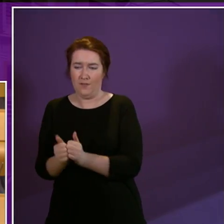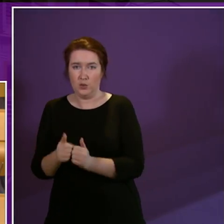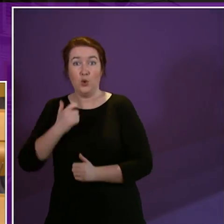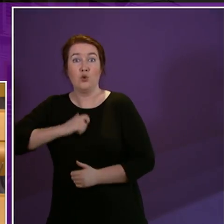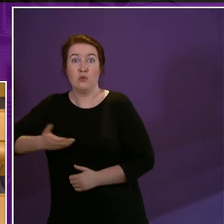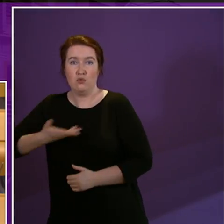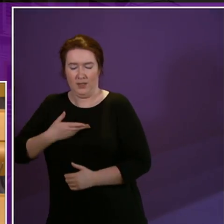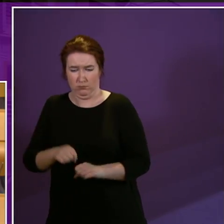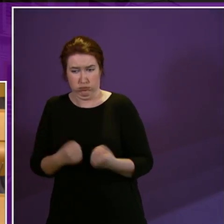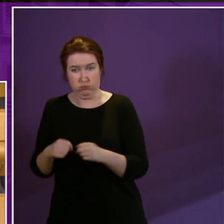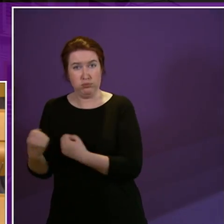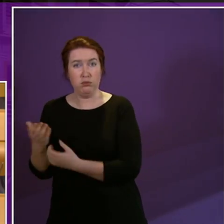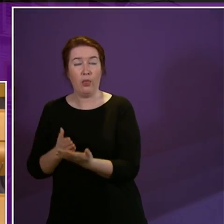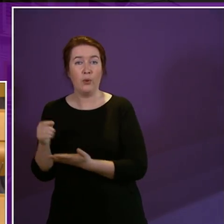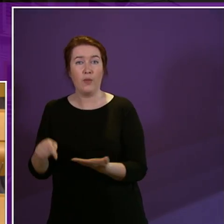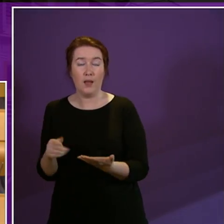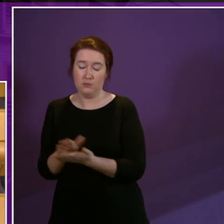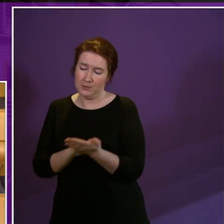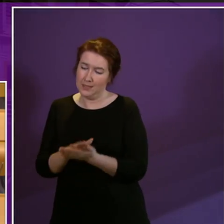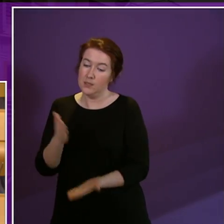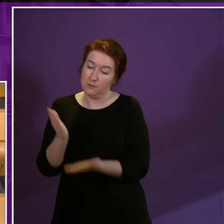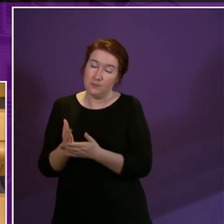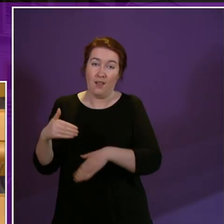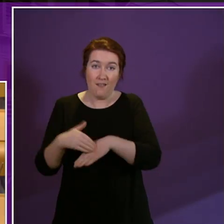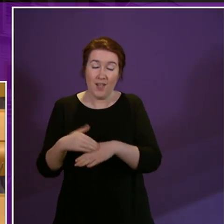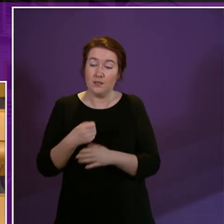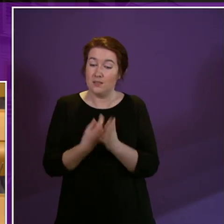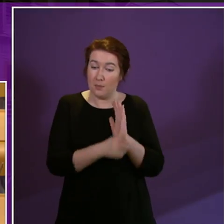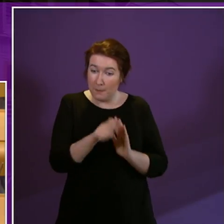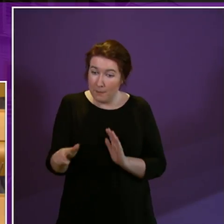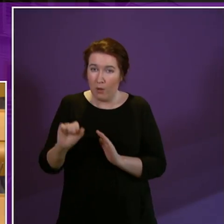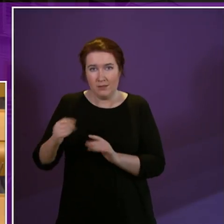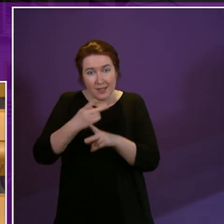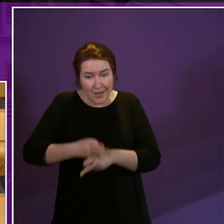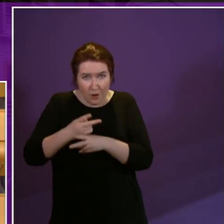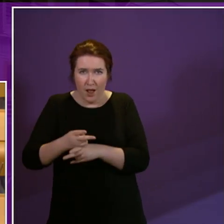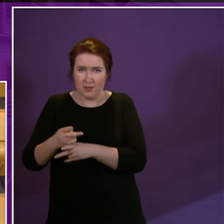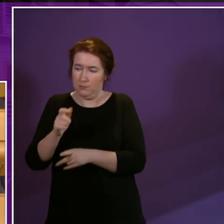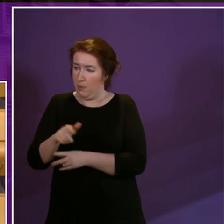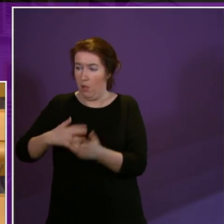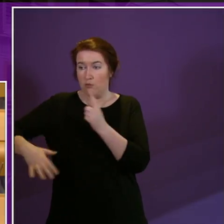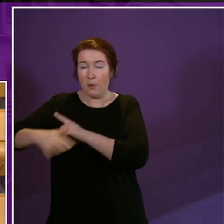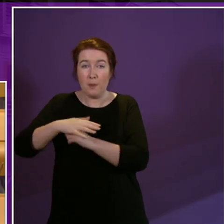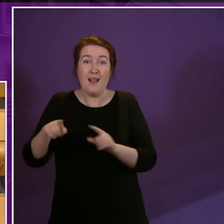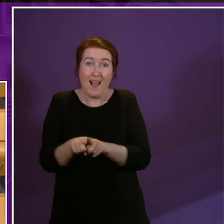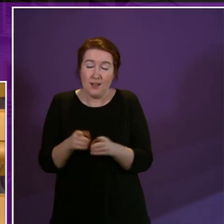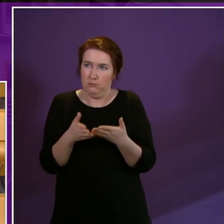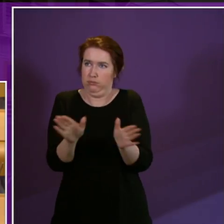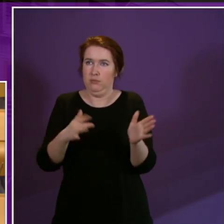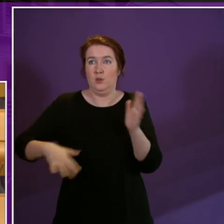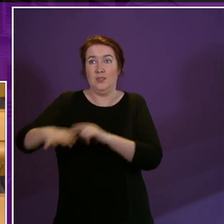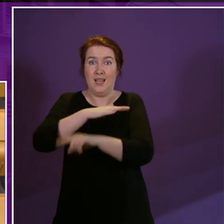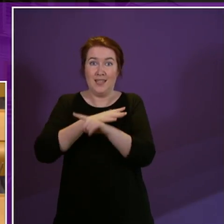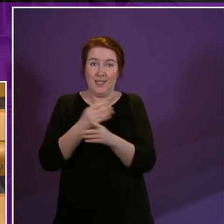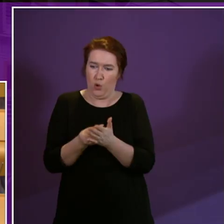on Human Rights. This affects disabled people, carers and others around them and the wider society and